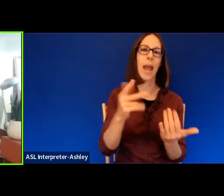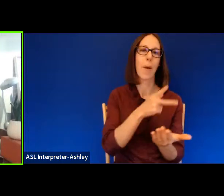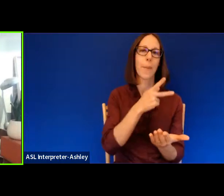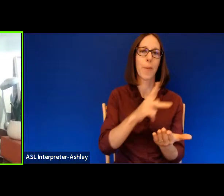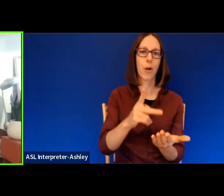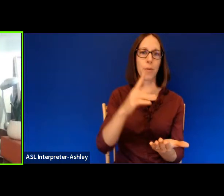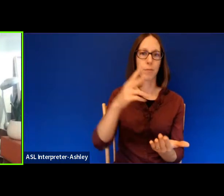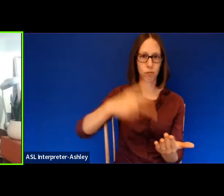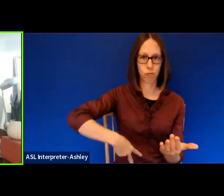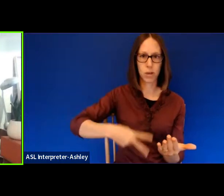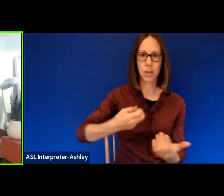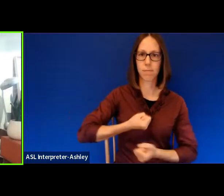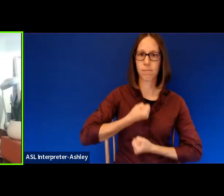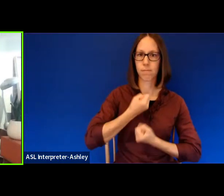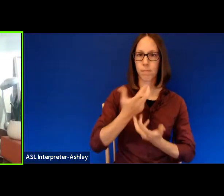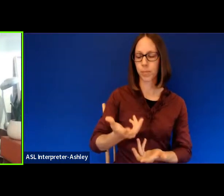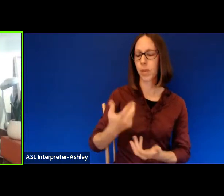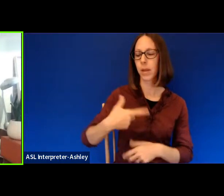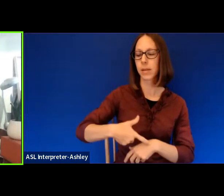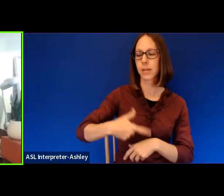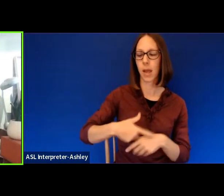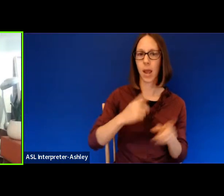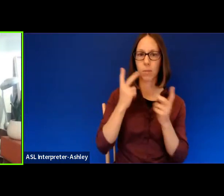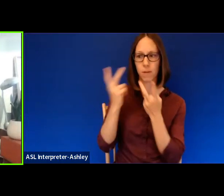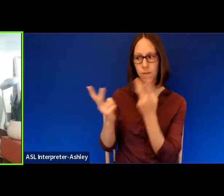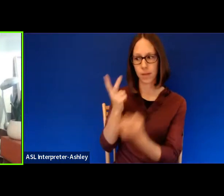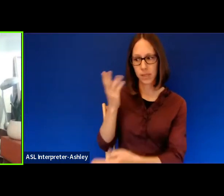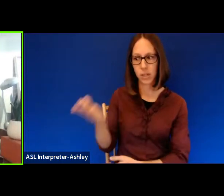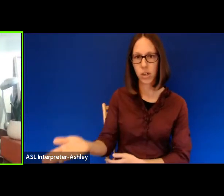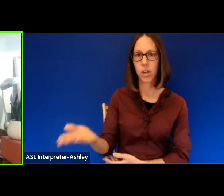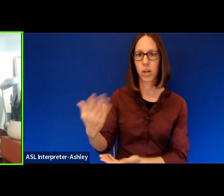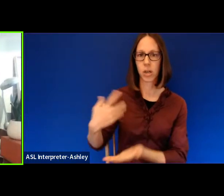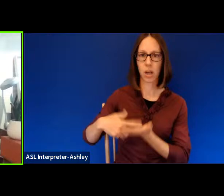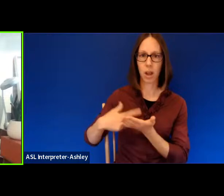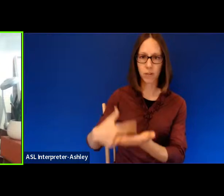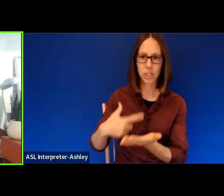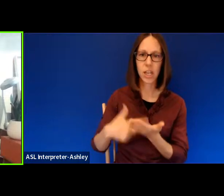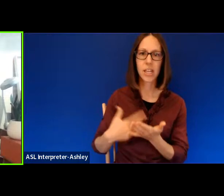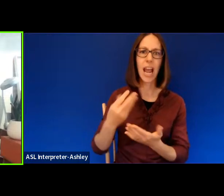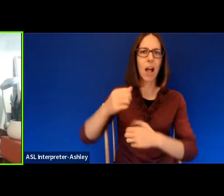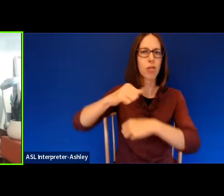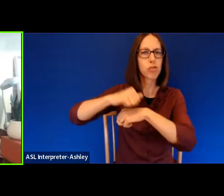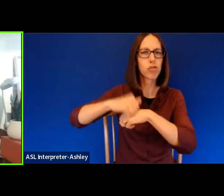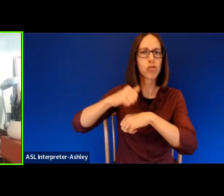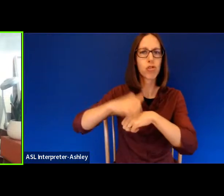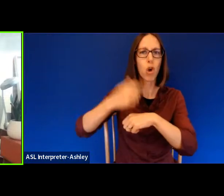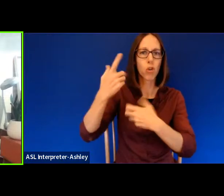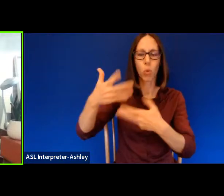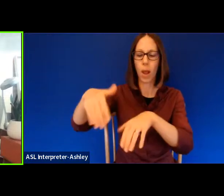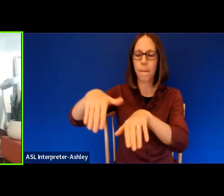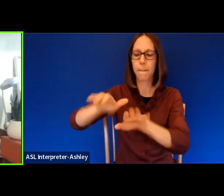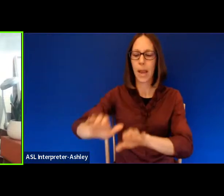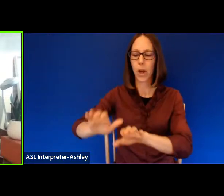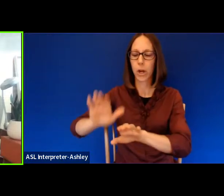a conversation we had. But also, again, these stones, these gravestones that are